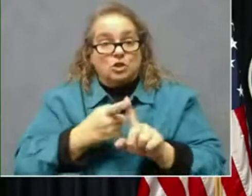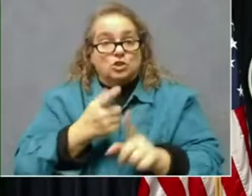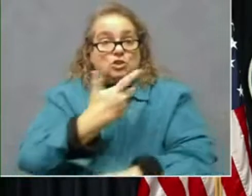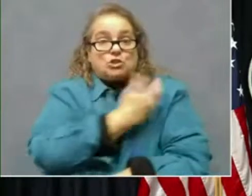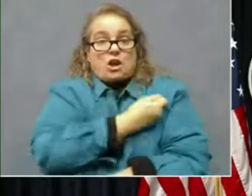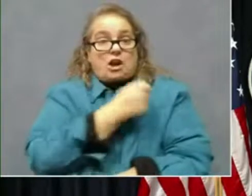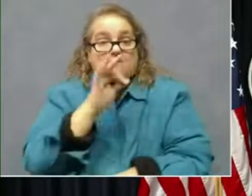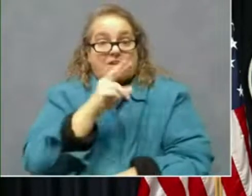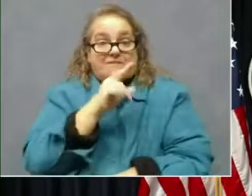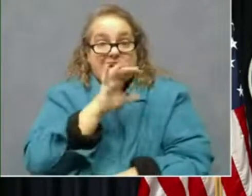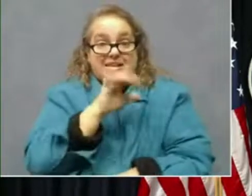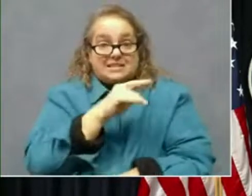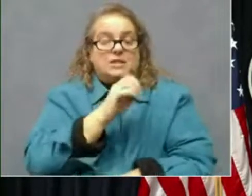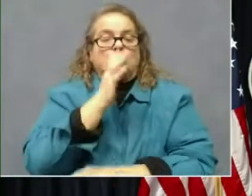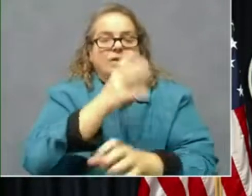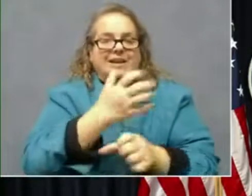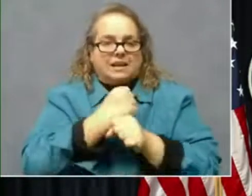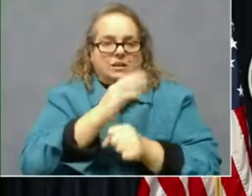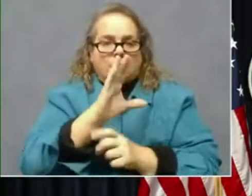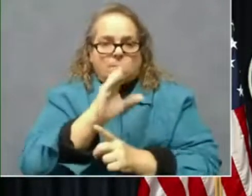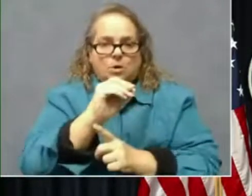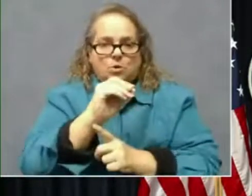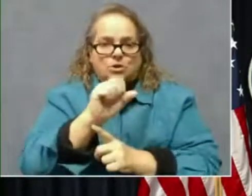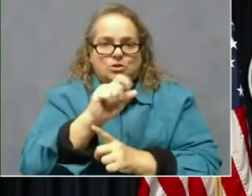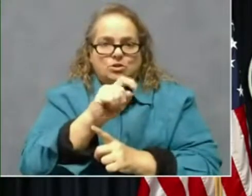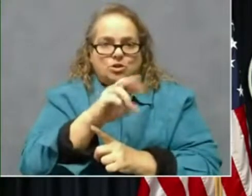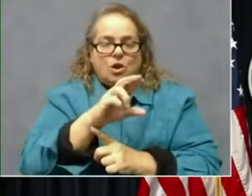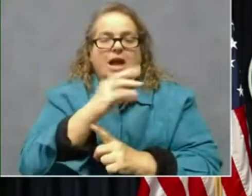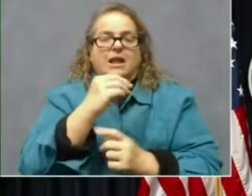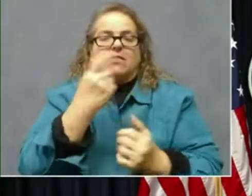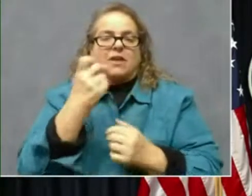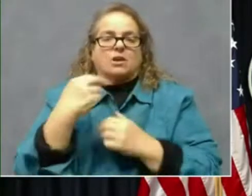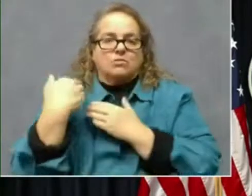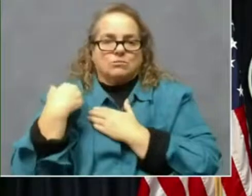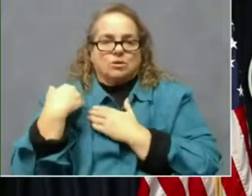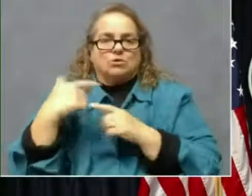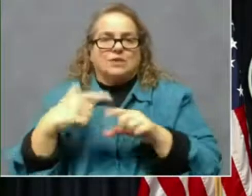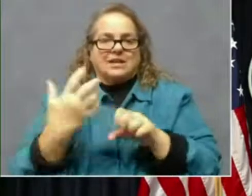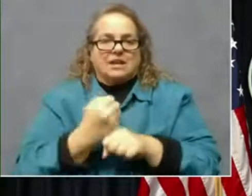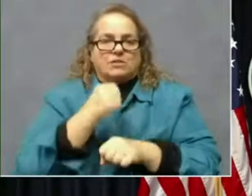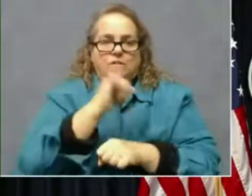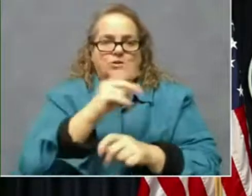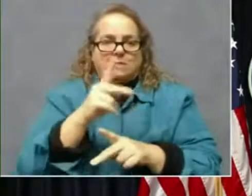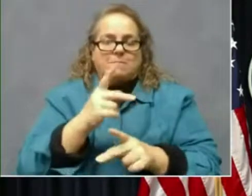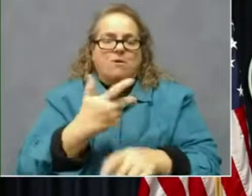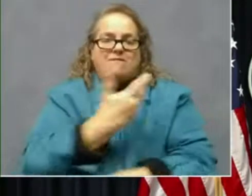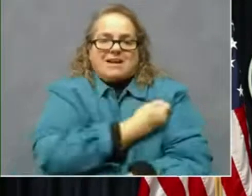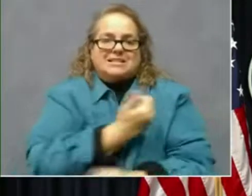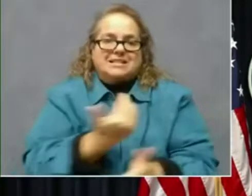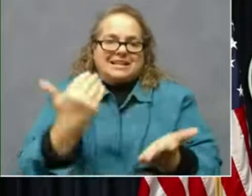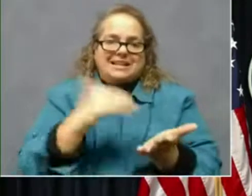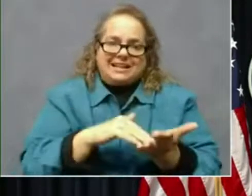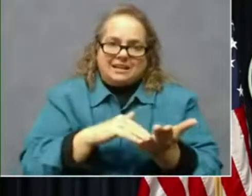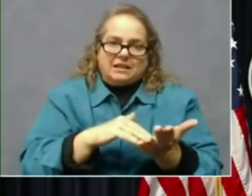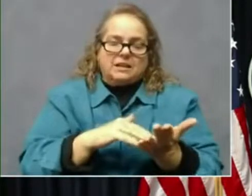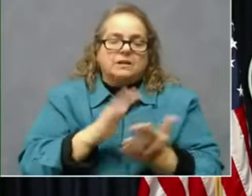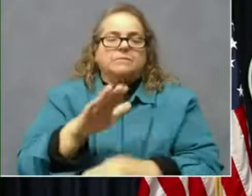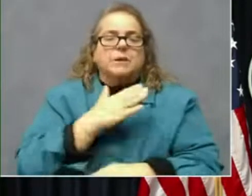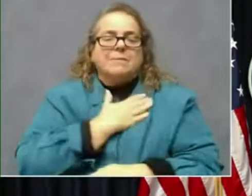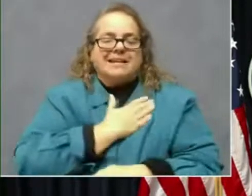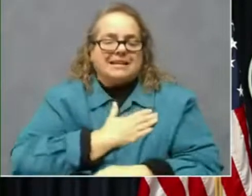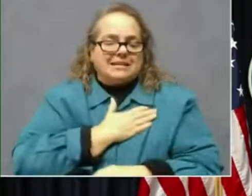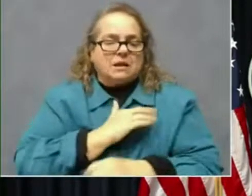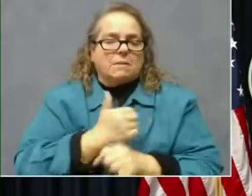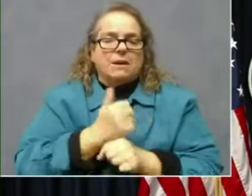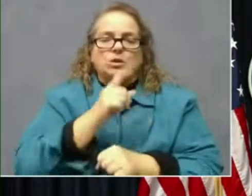will get the booster and will be responsible for getting those individuals vaccinated again. Uh, please make sure you get